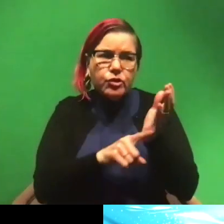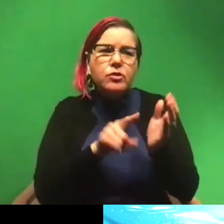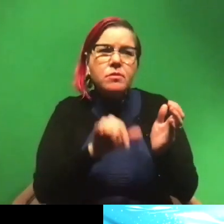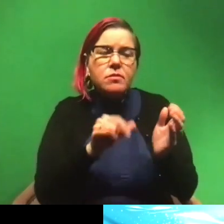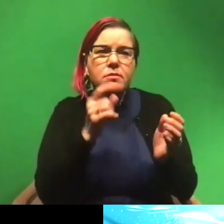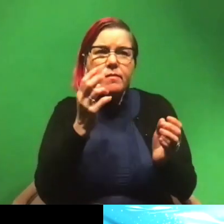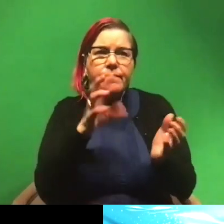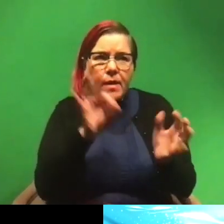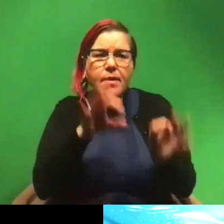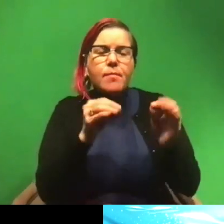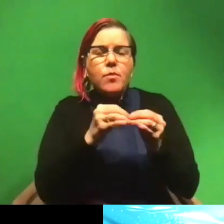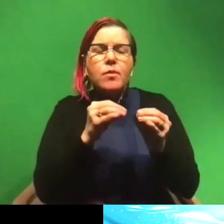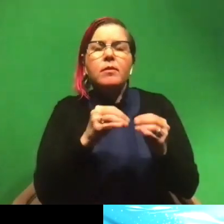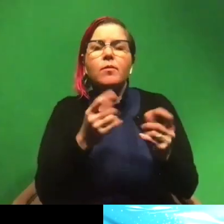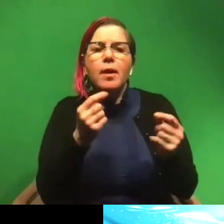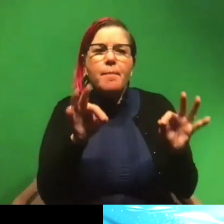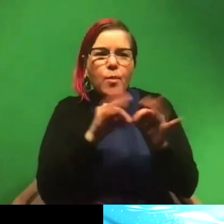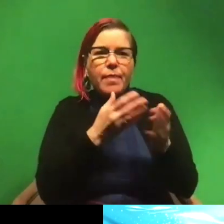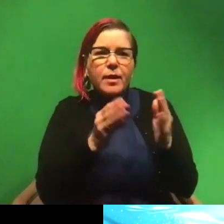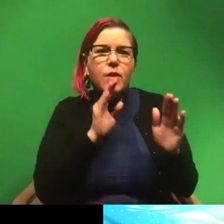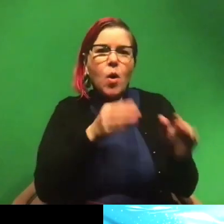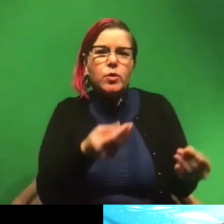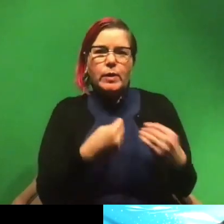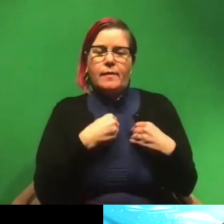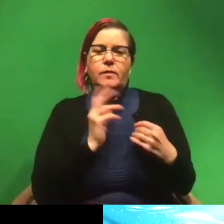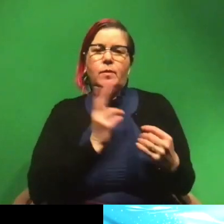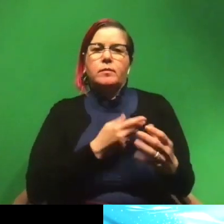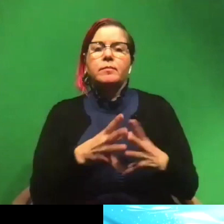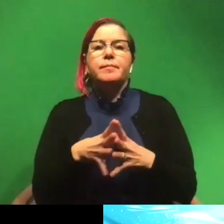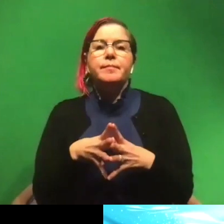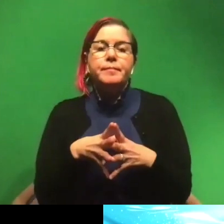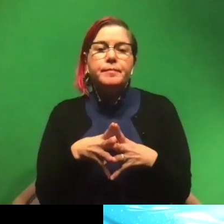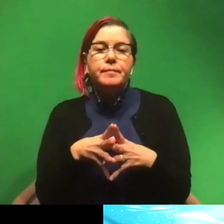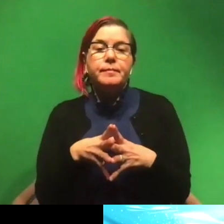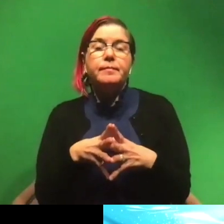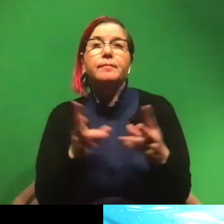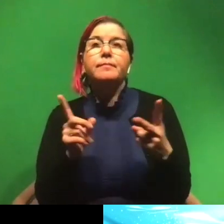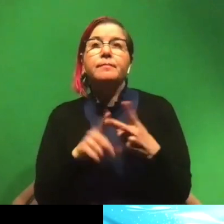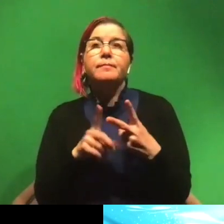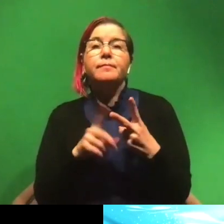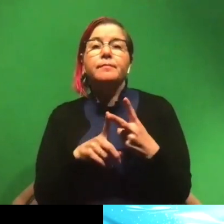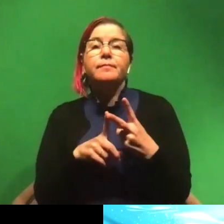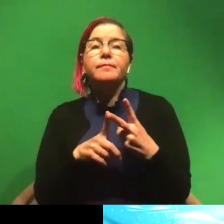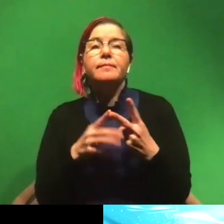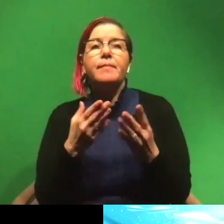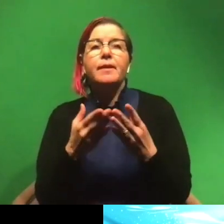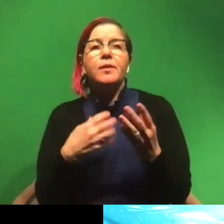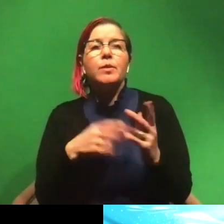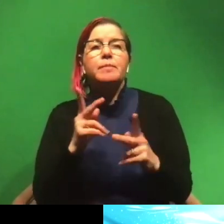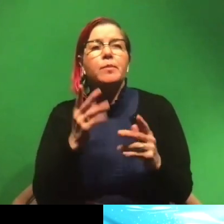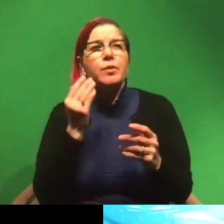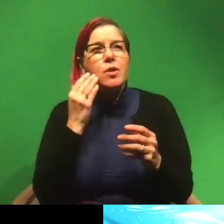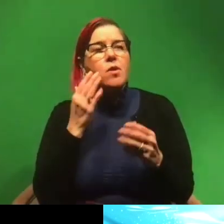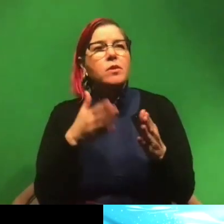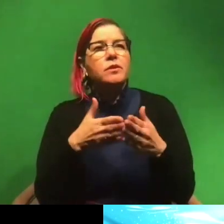of the important things that the ocean gives to us. And then things that I wish people would know